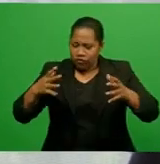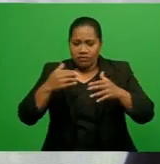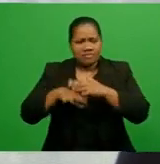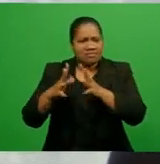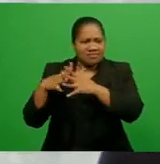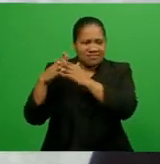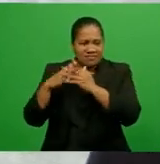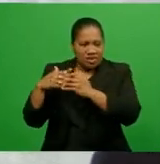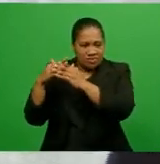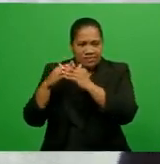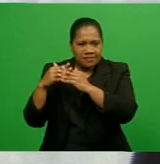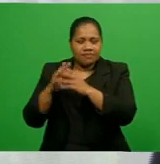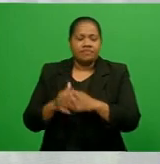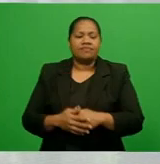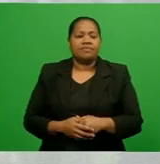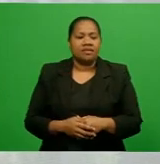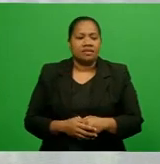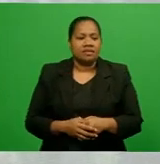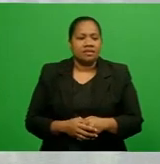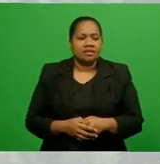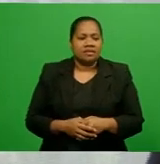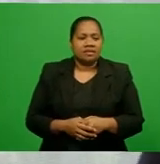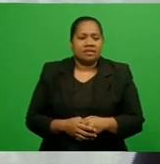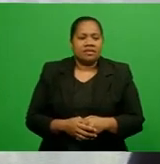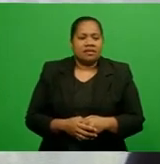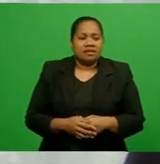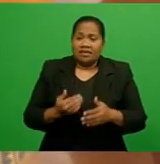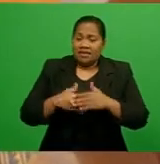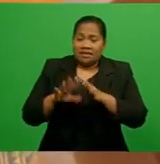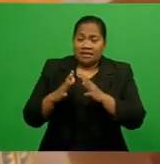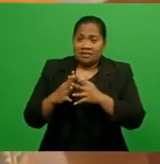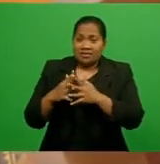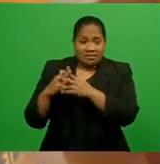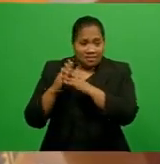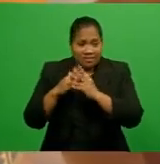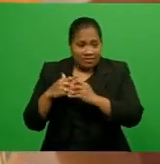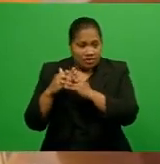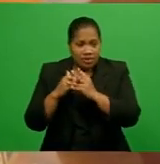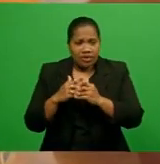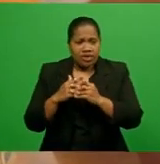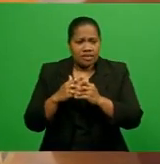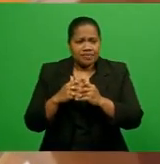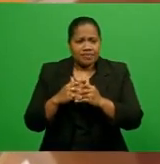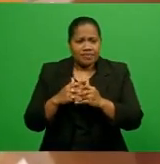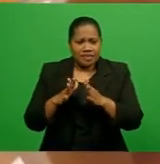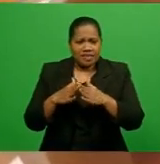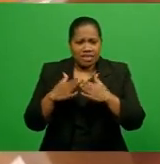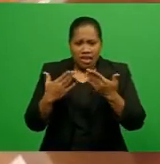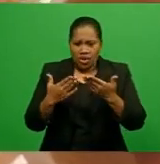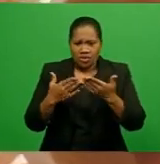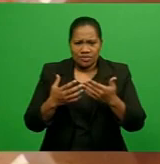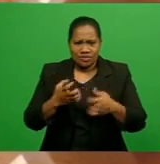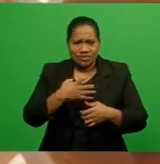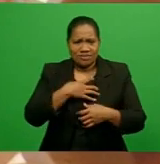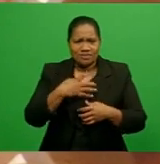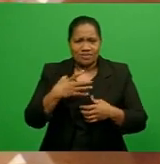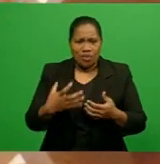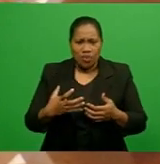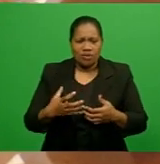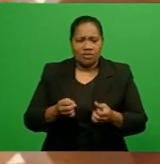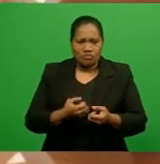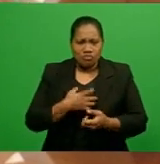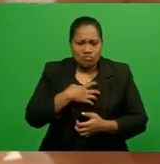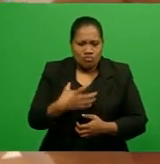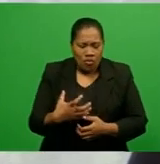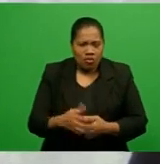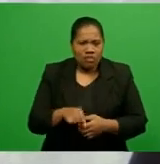it's extracts or beverages. The beverage industry in the United States is exploding, and this is a